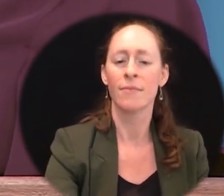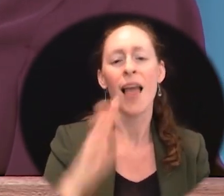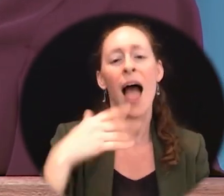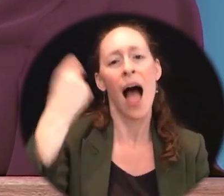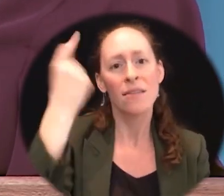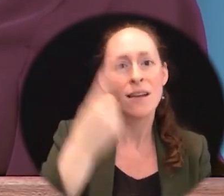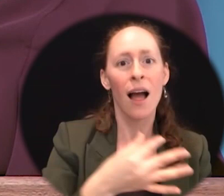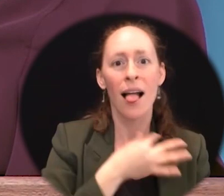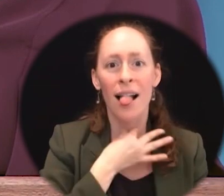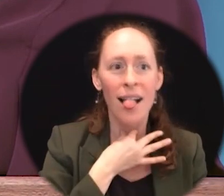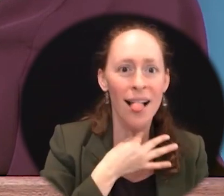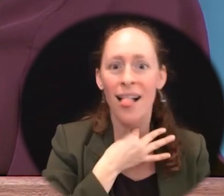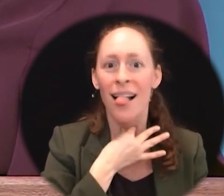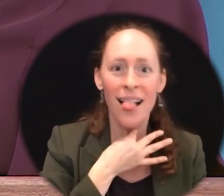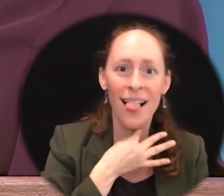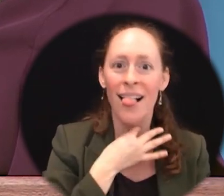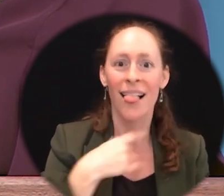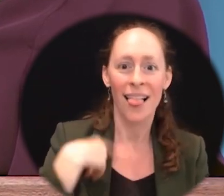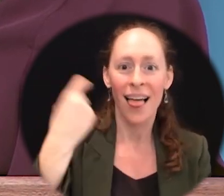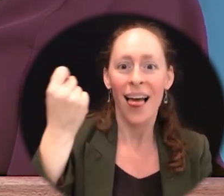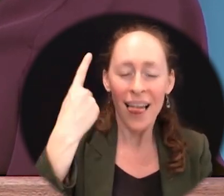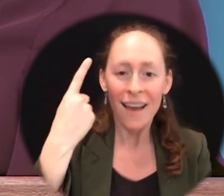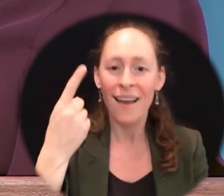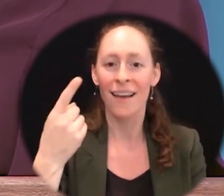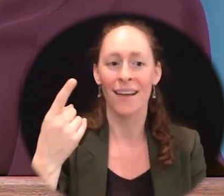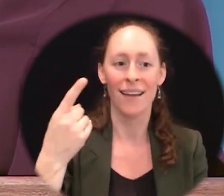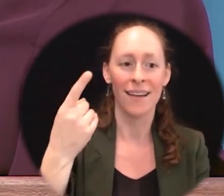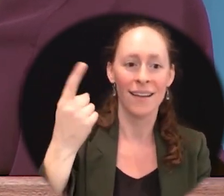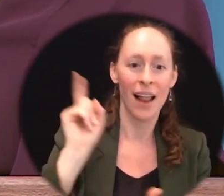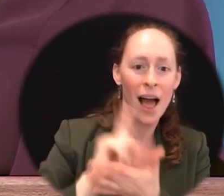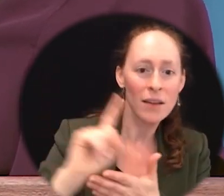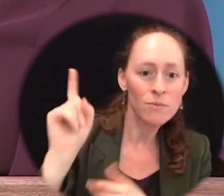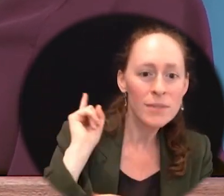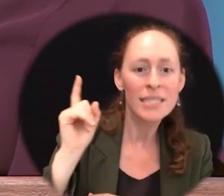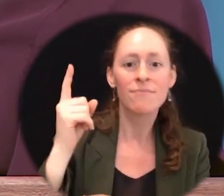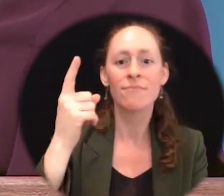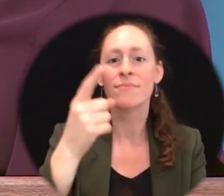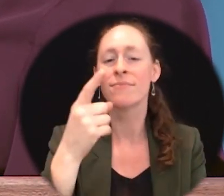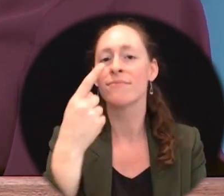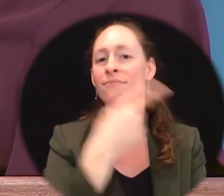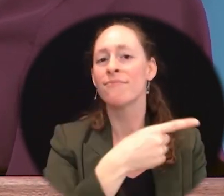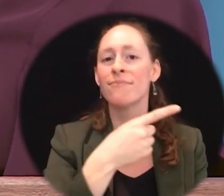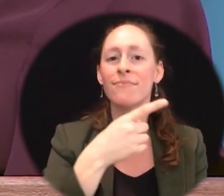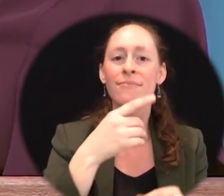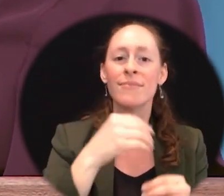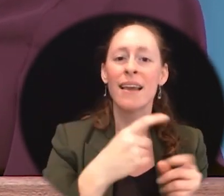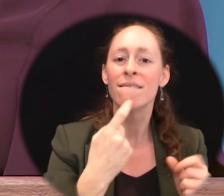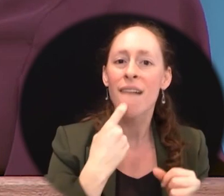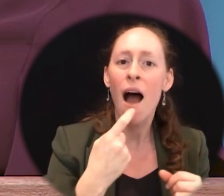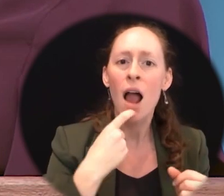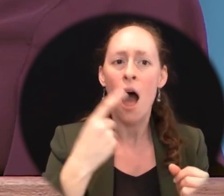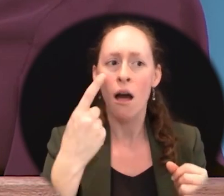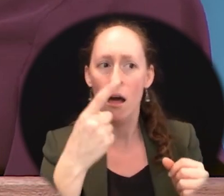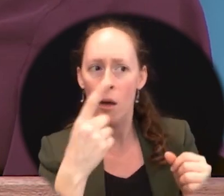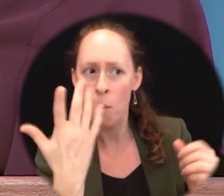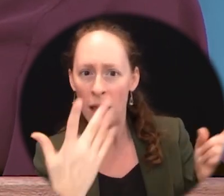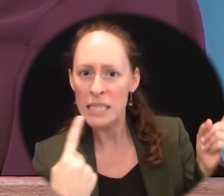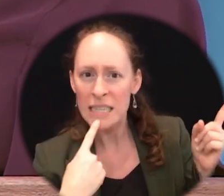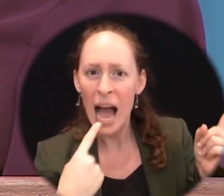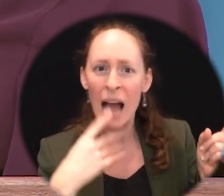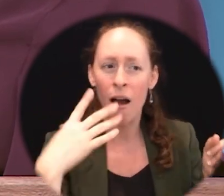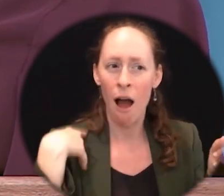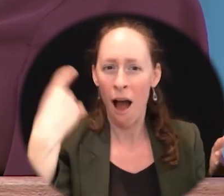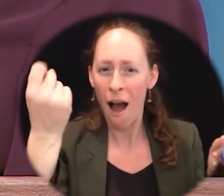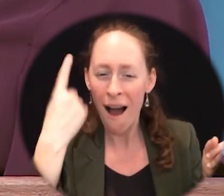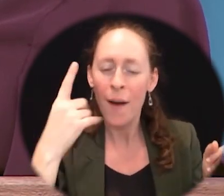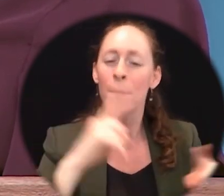the press conference from last week in Helsinki and the president's comments, but we also have to be very